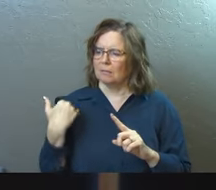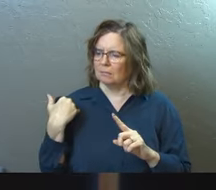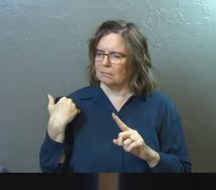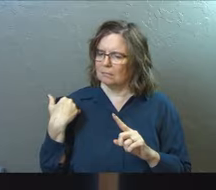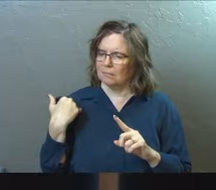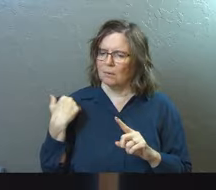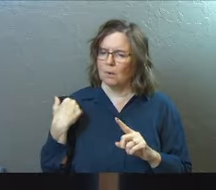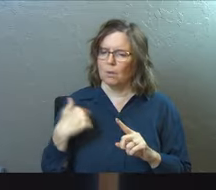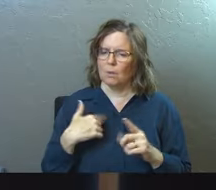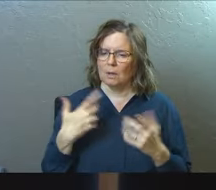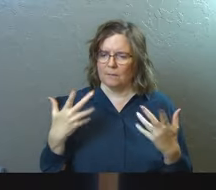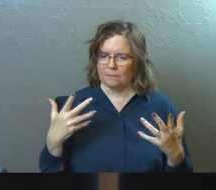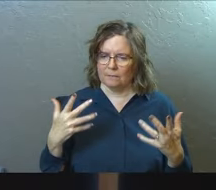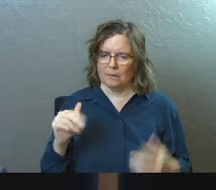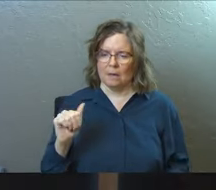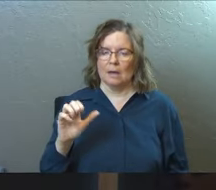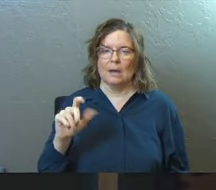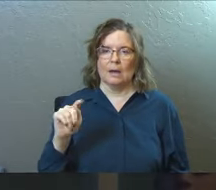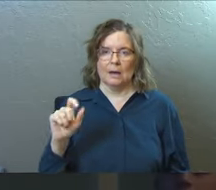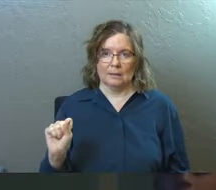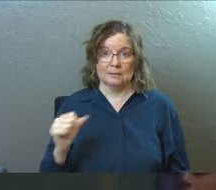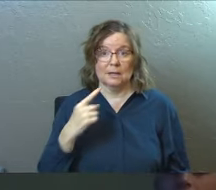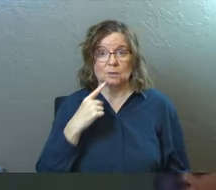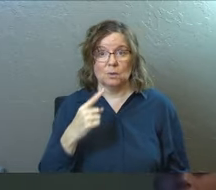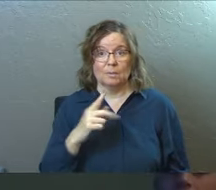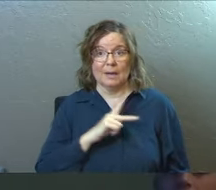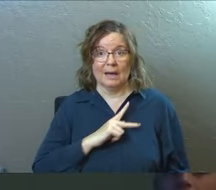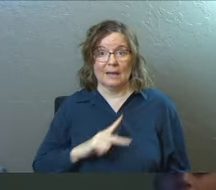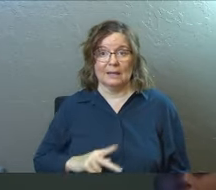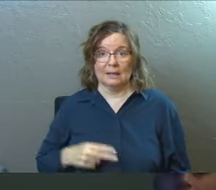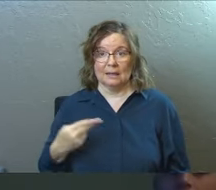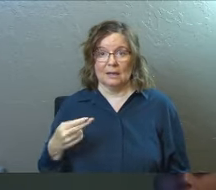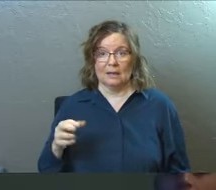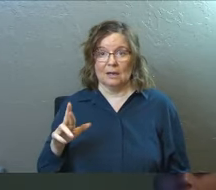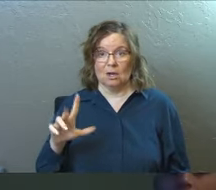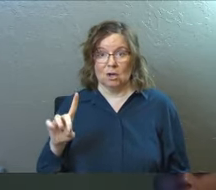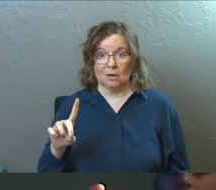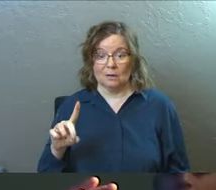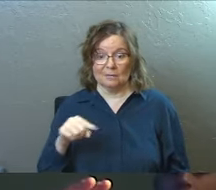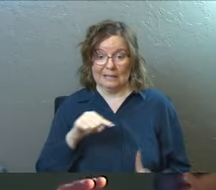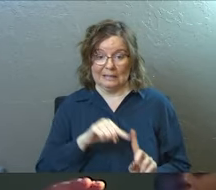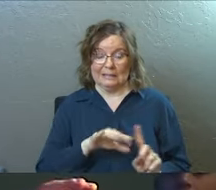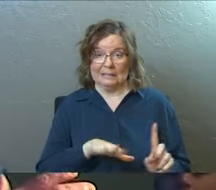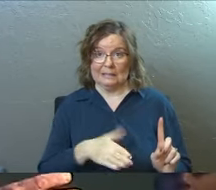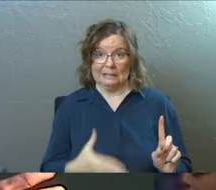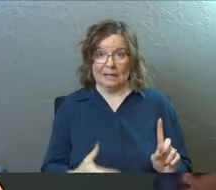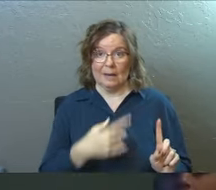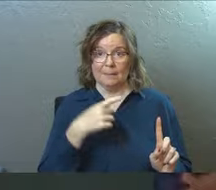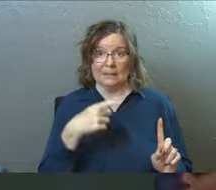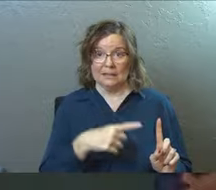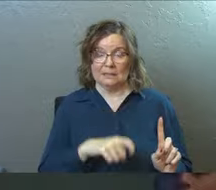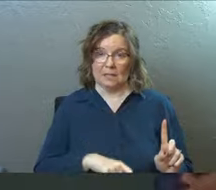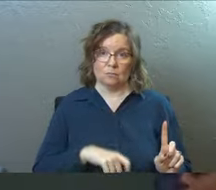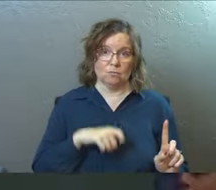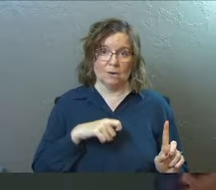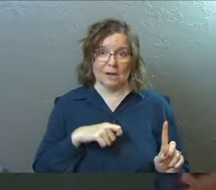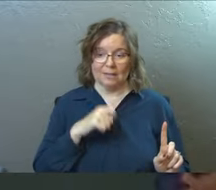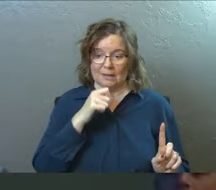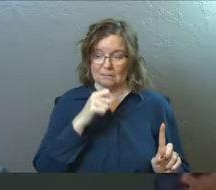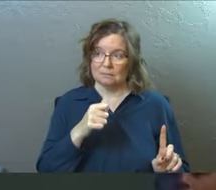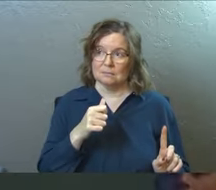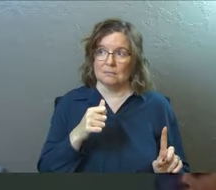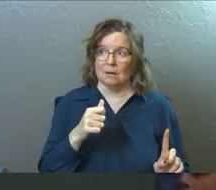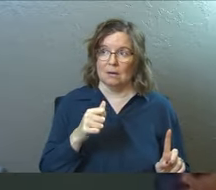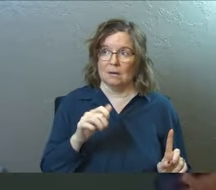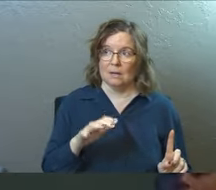we were finishing up acts. And I told you about King Herod and how he died because he took, um, pride that wasn't his